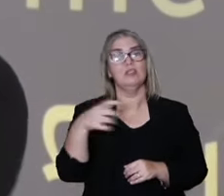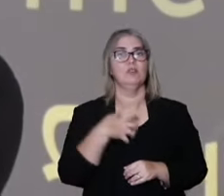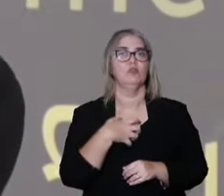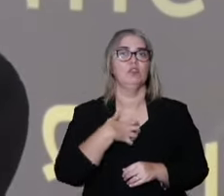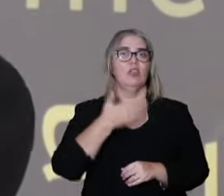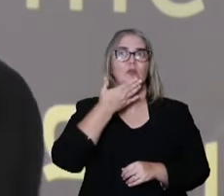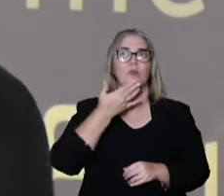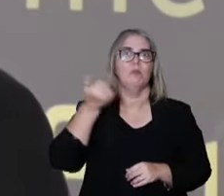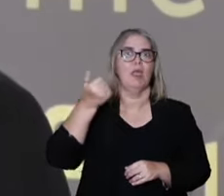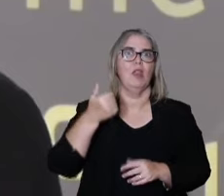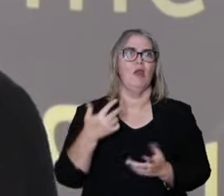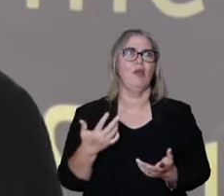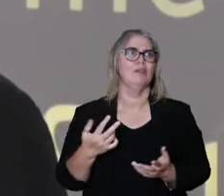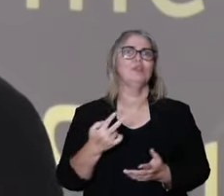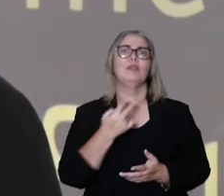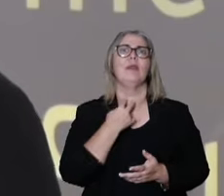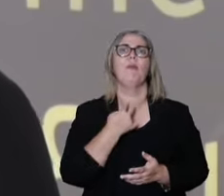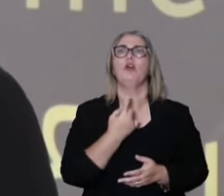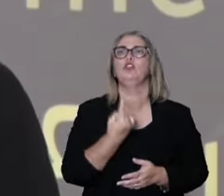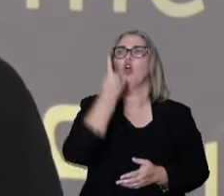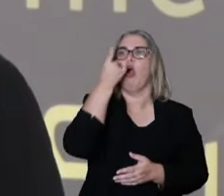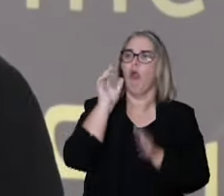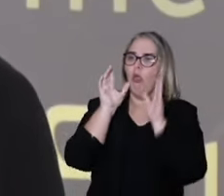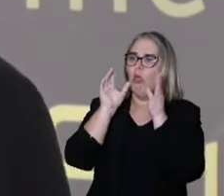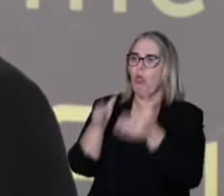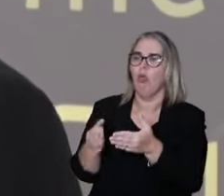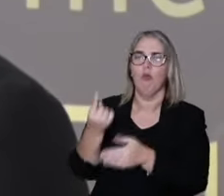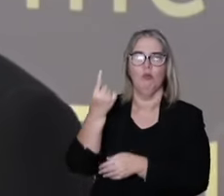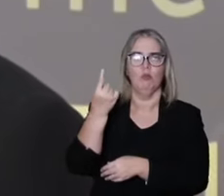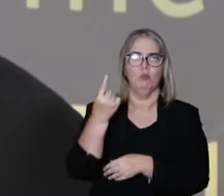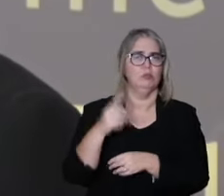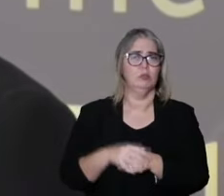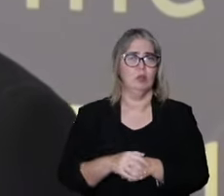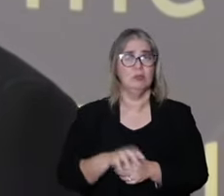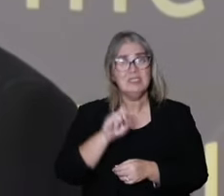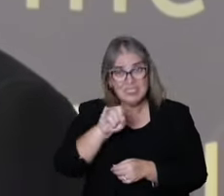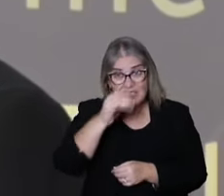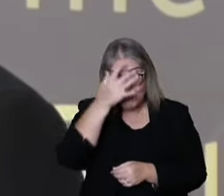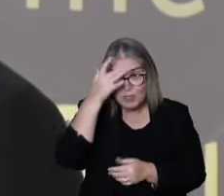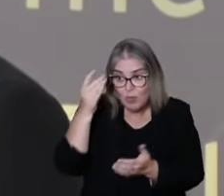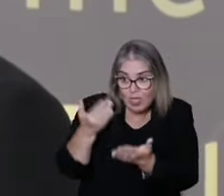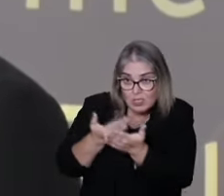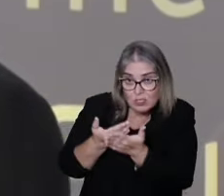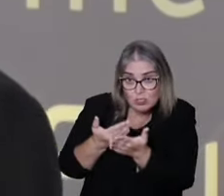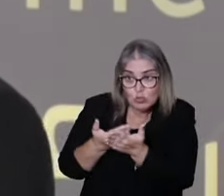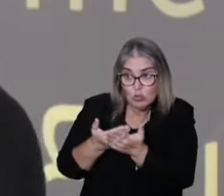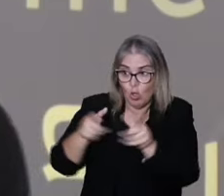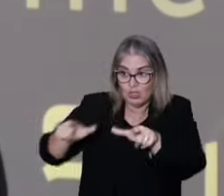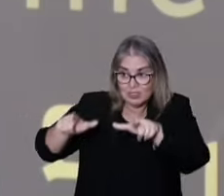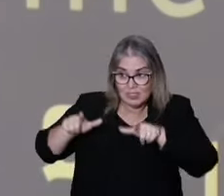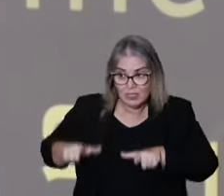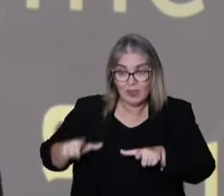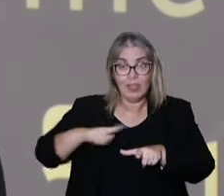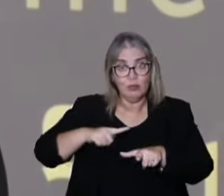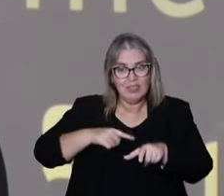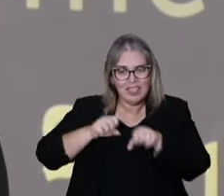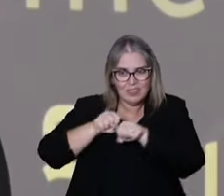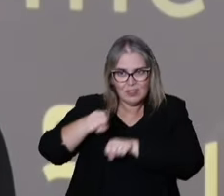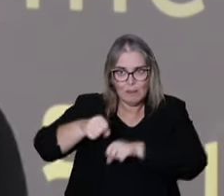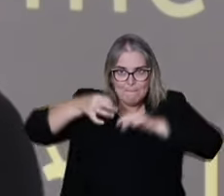So I think this is the best arrangement. I don't think that we should have a monopoly for any profession. Everyone that has the proper